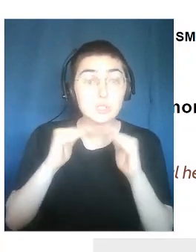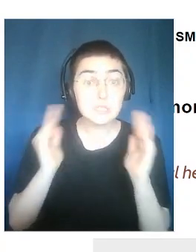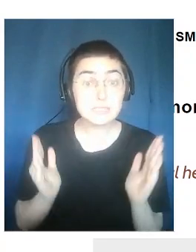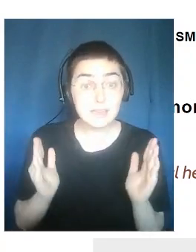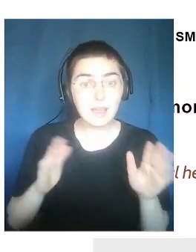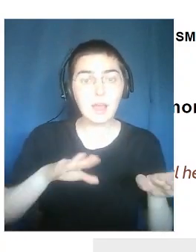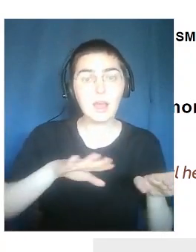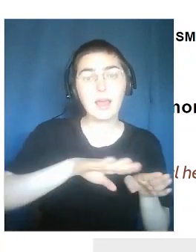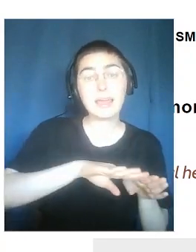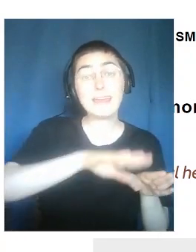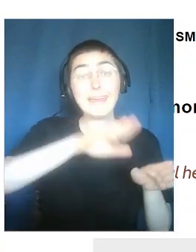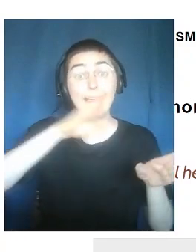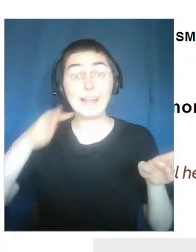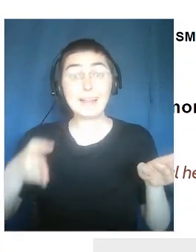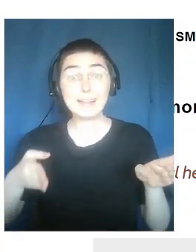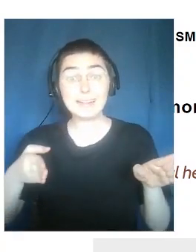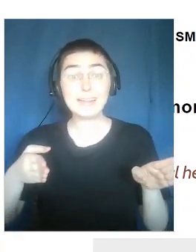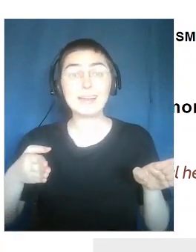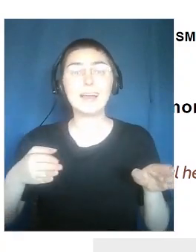results. Great.